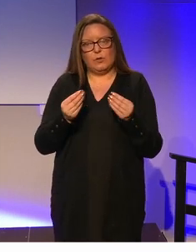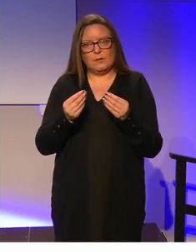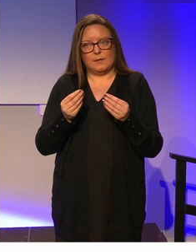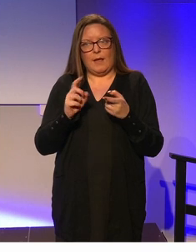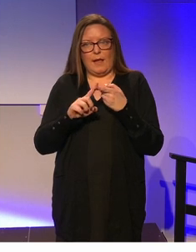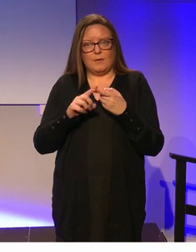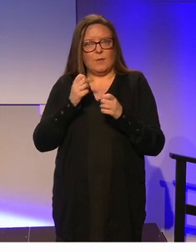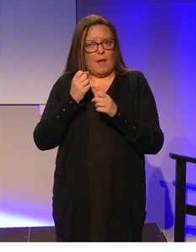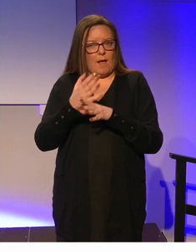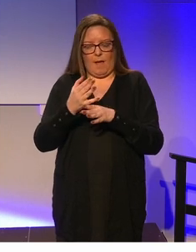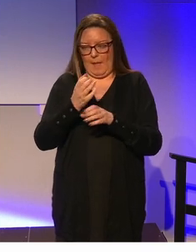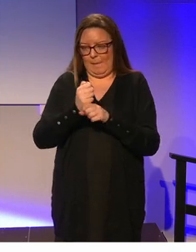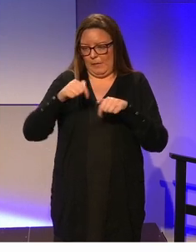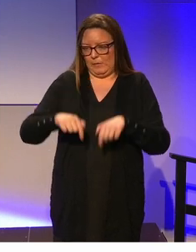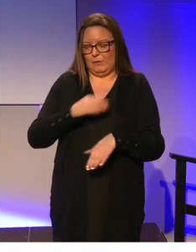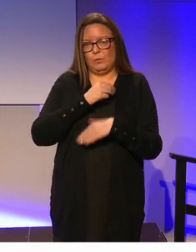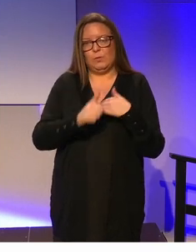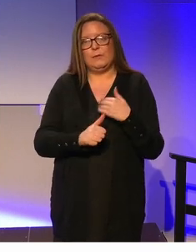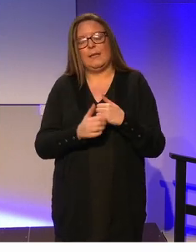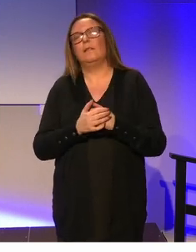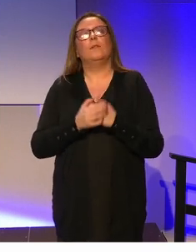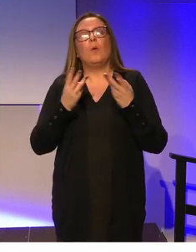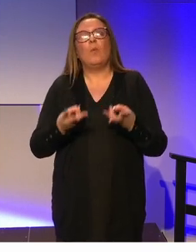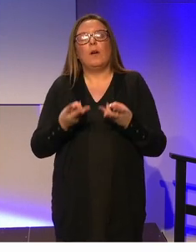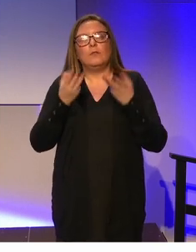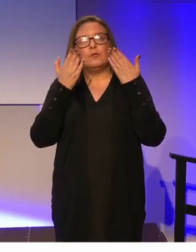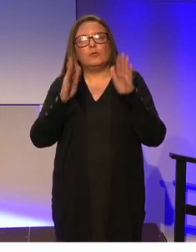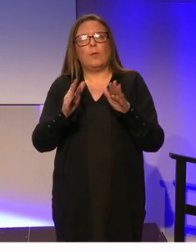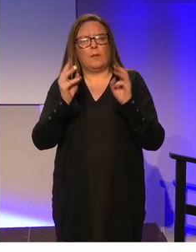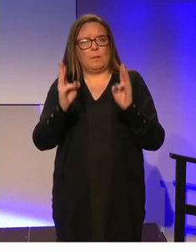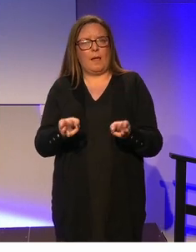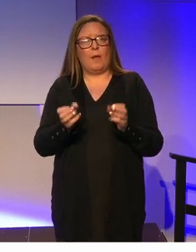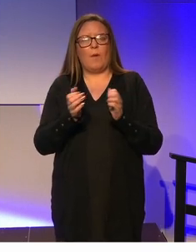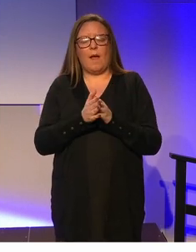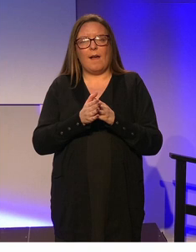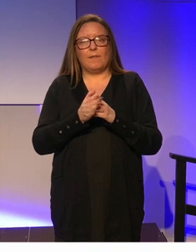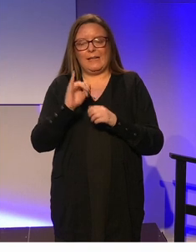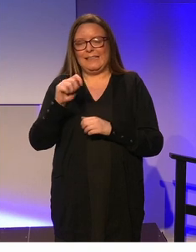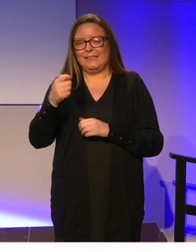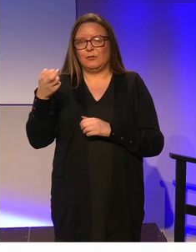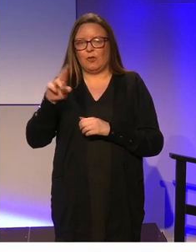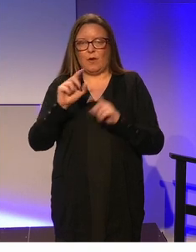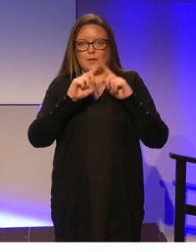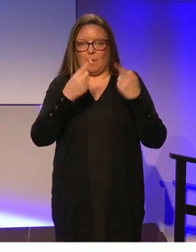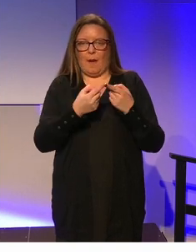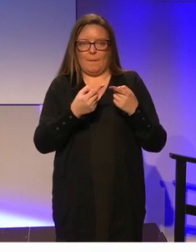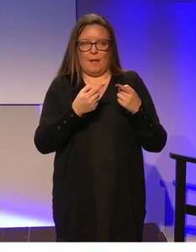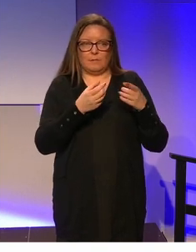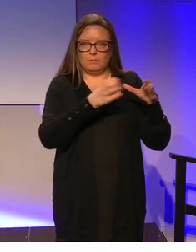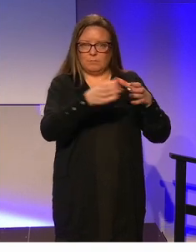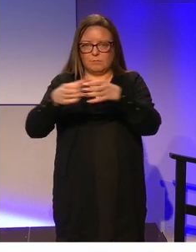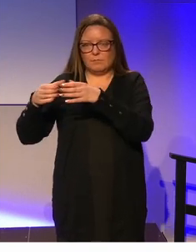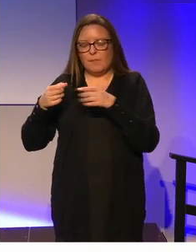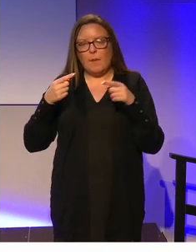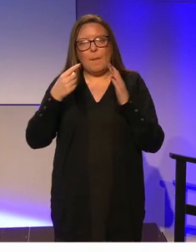what we're all about here today. I just wanted to show you the power of this interdepartmental policy making and how it translates into